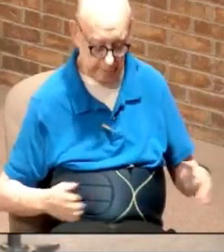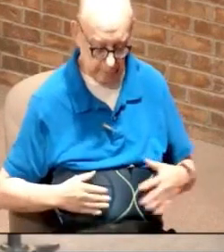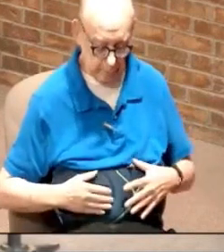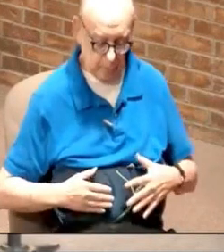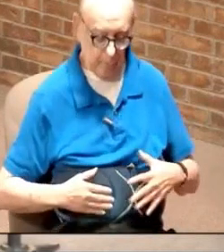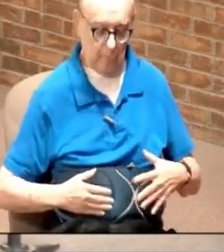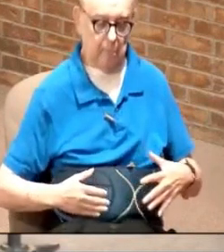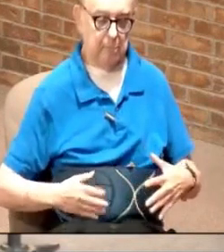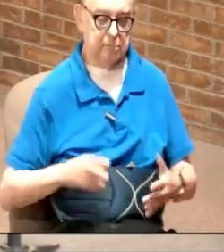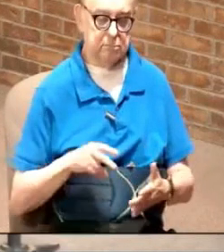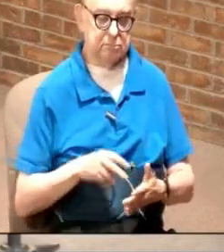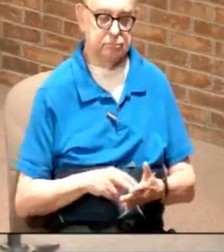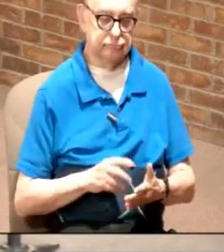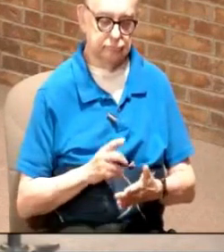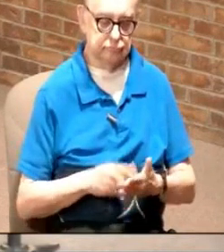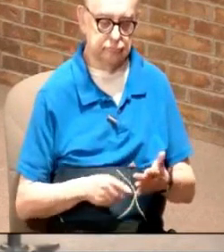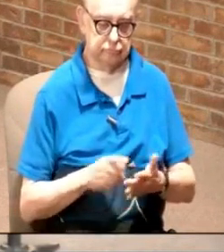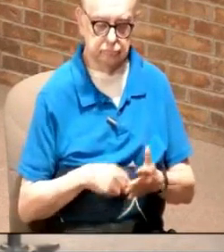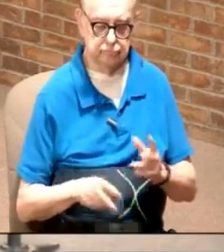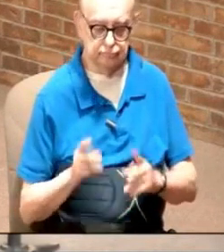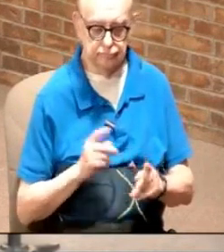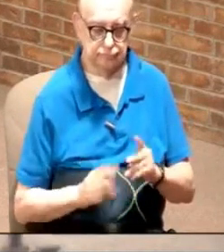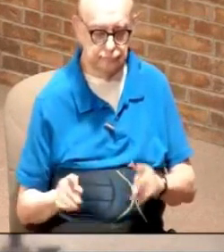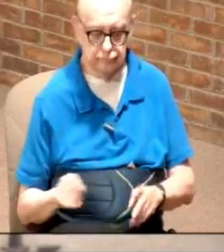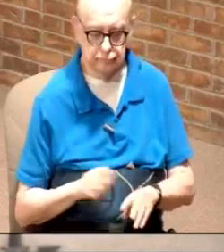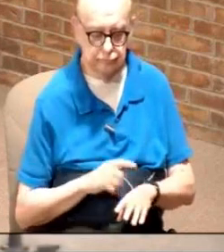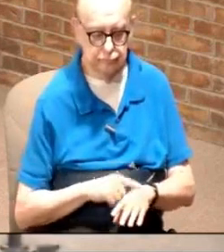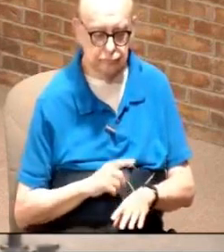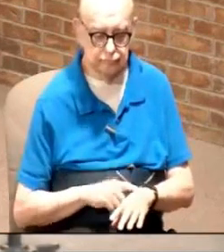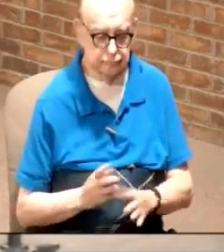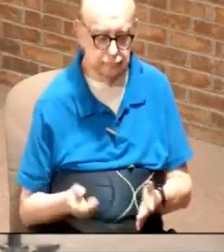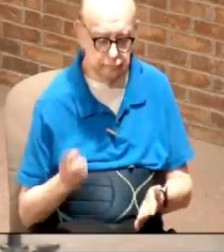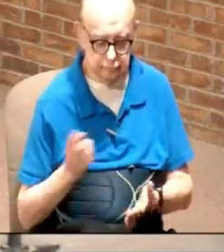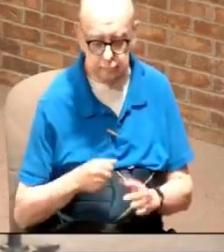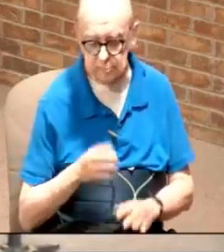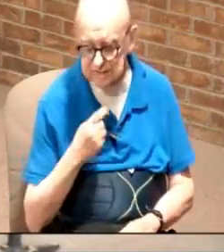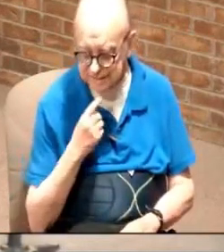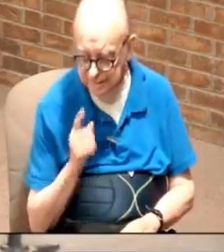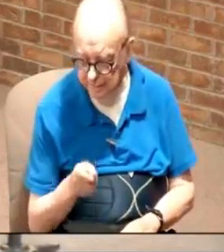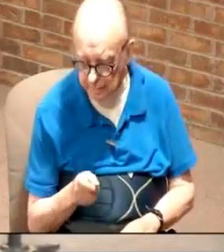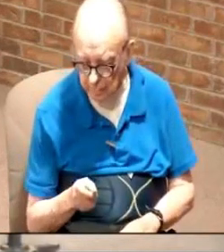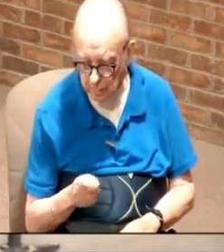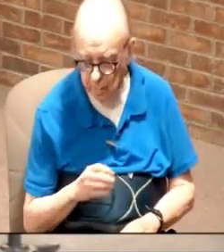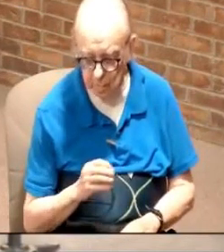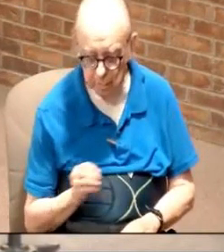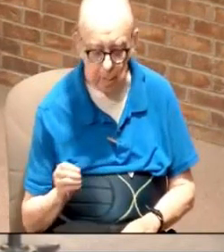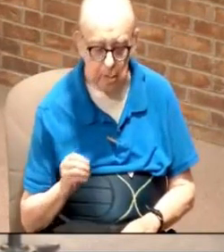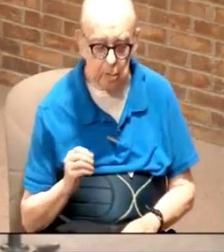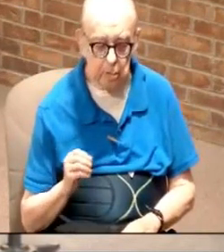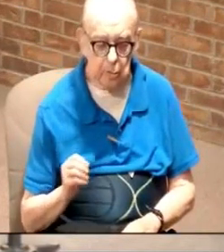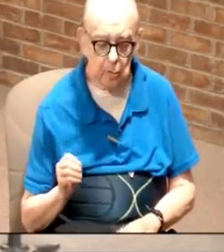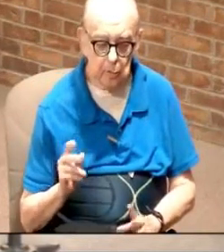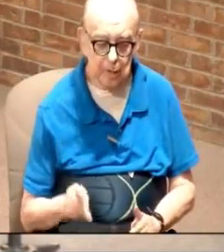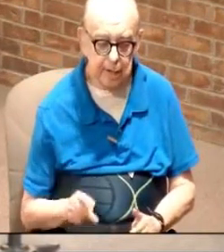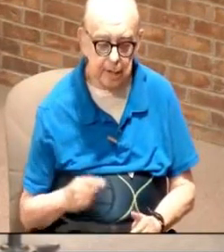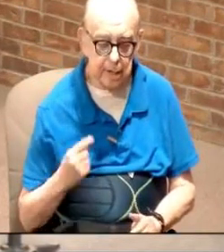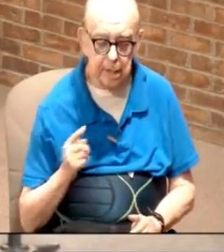and they would stand up and they would criticize people and at the same time and what God is saying is this none of us are perfect